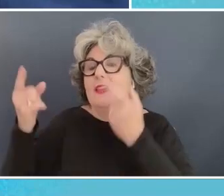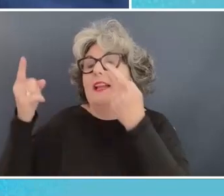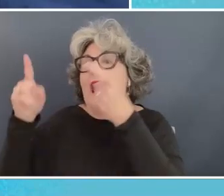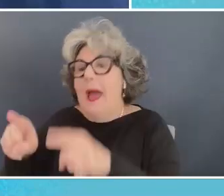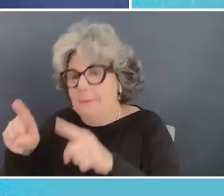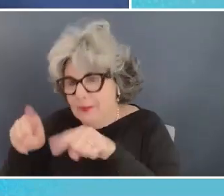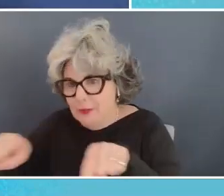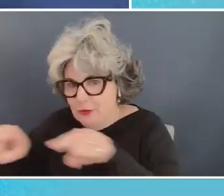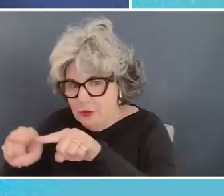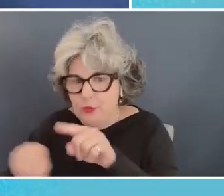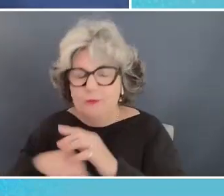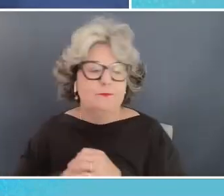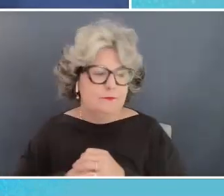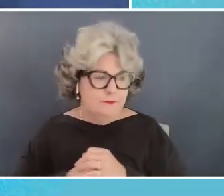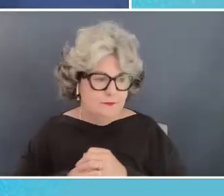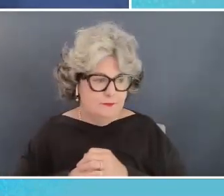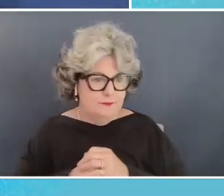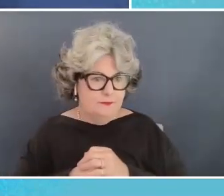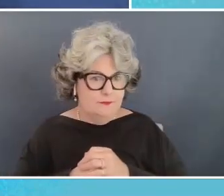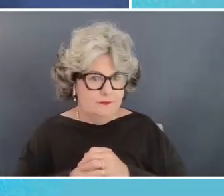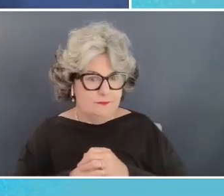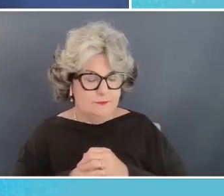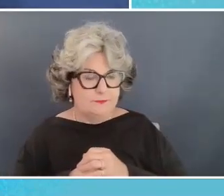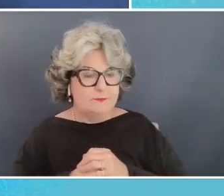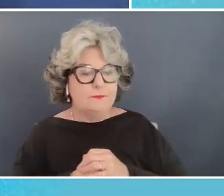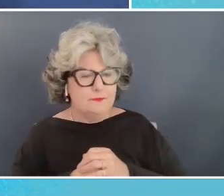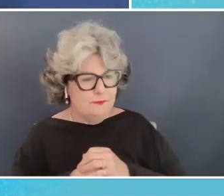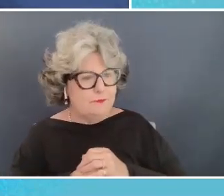great question um